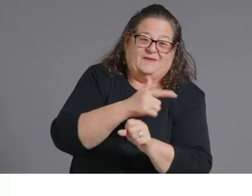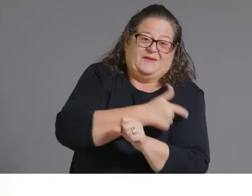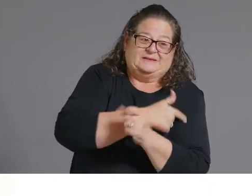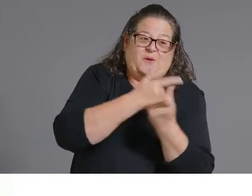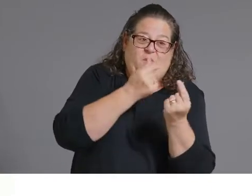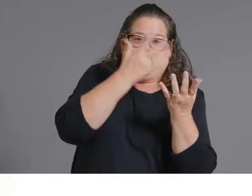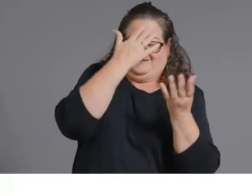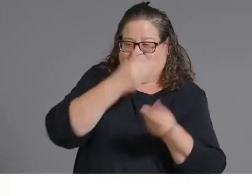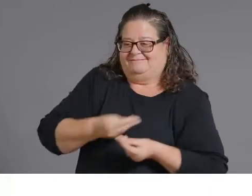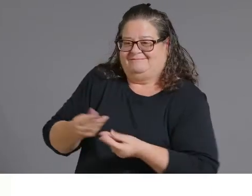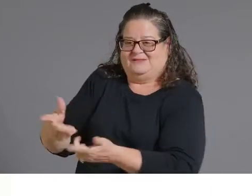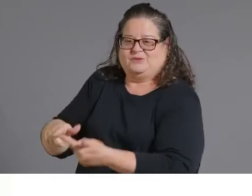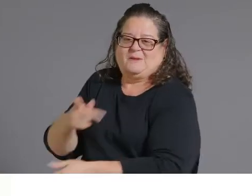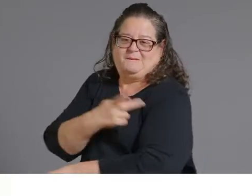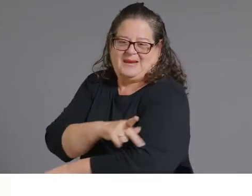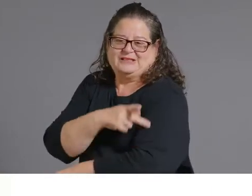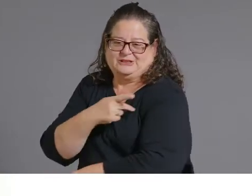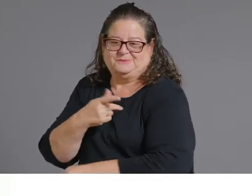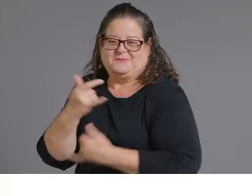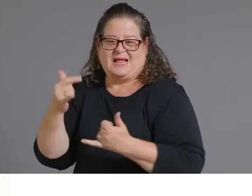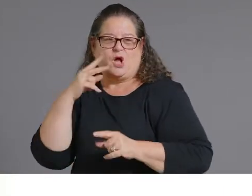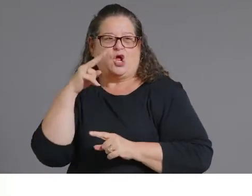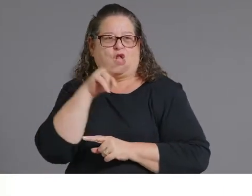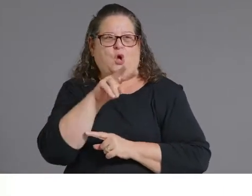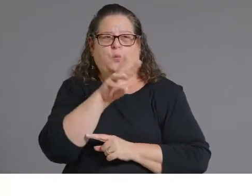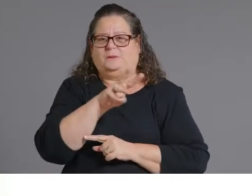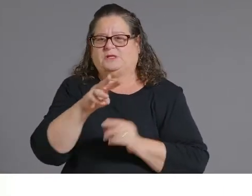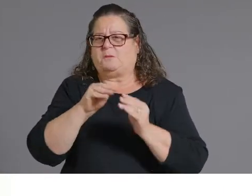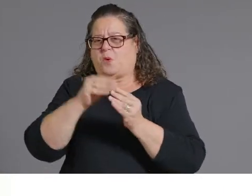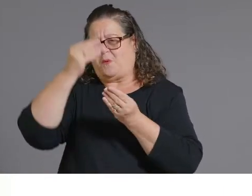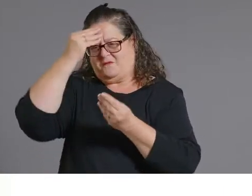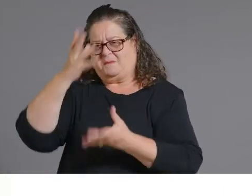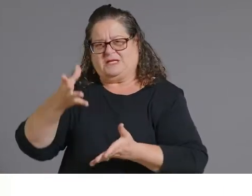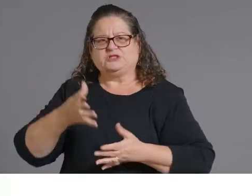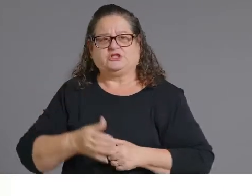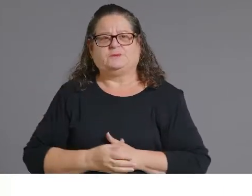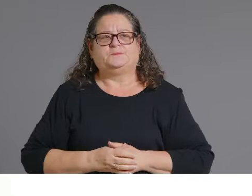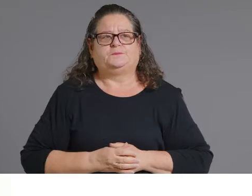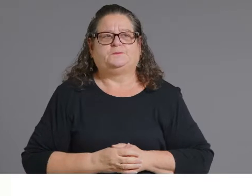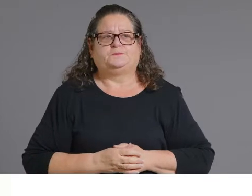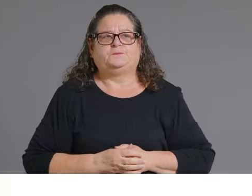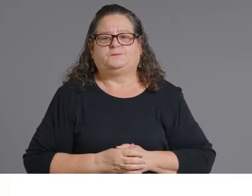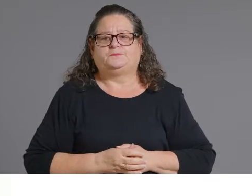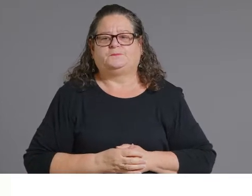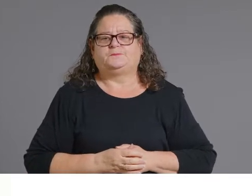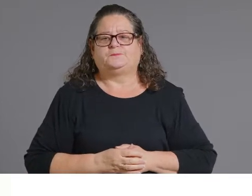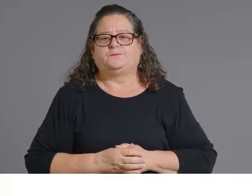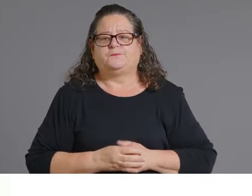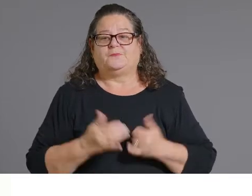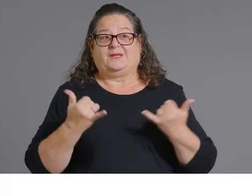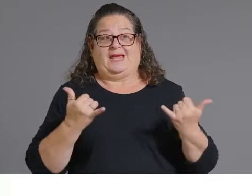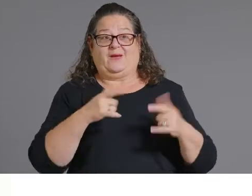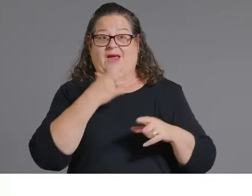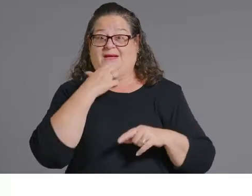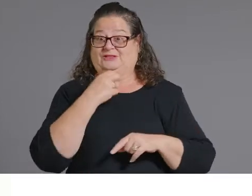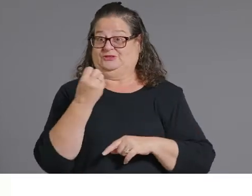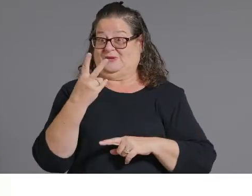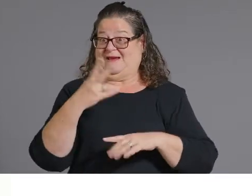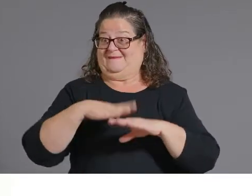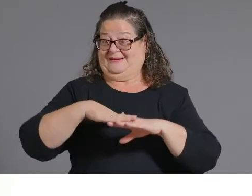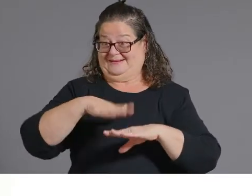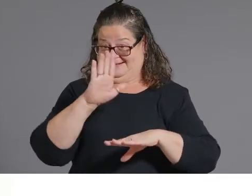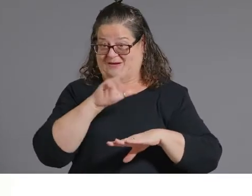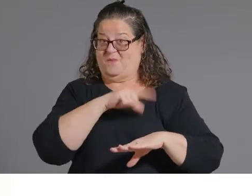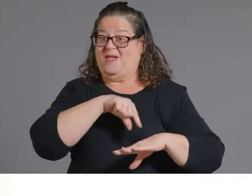We've also with our 12 and above becoming eligible for Pfizer we have developed educational